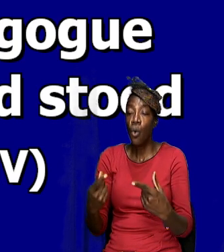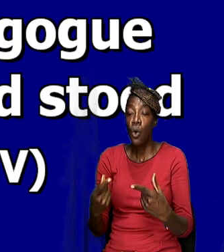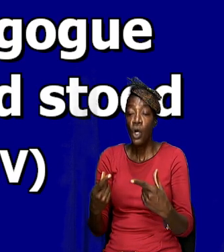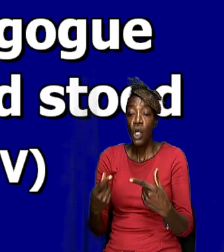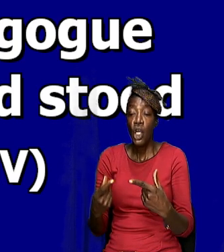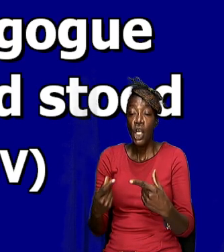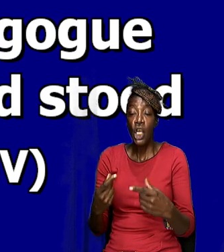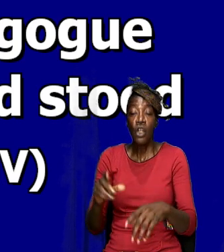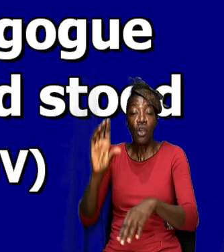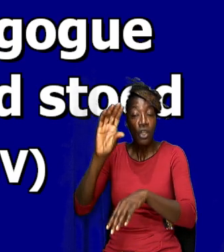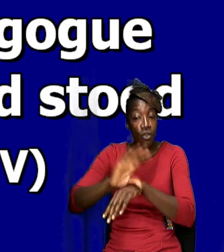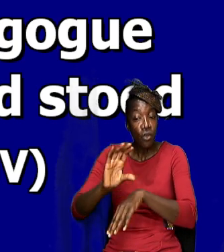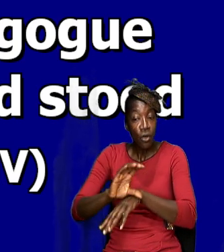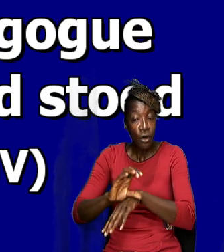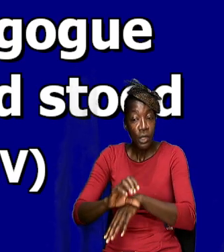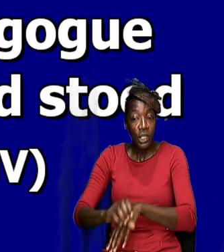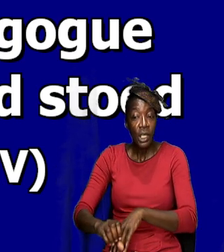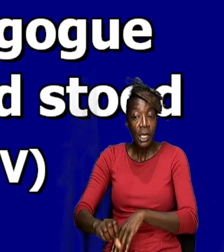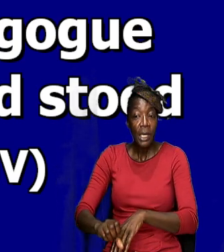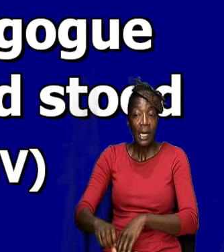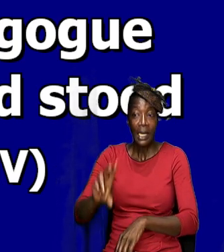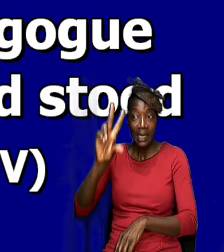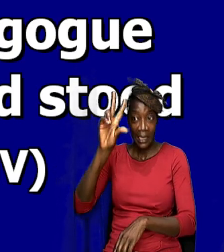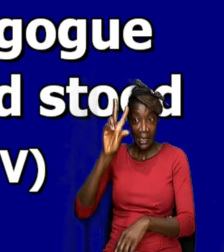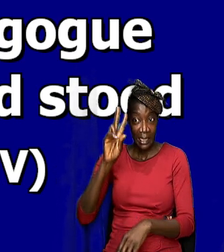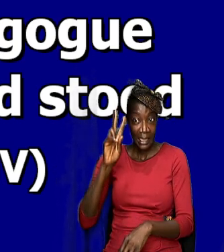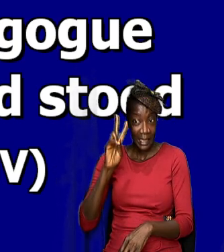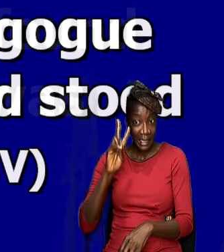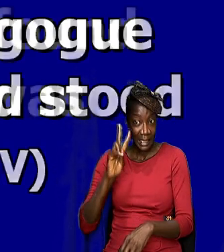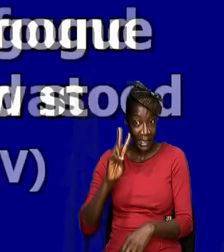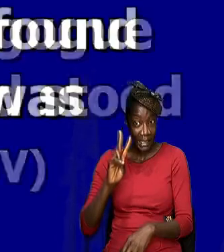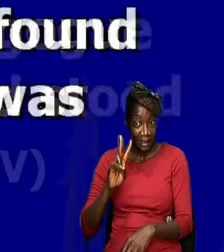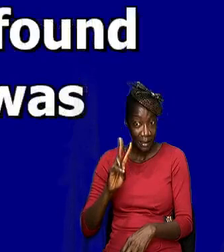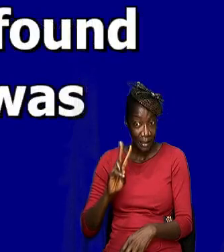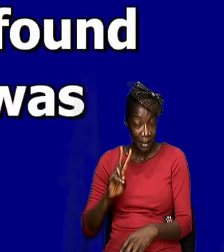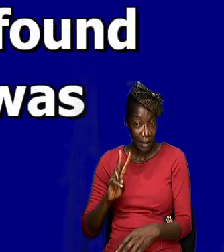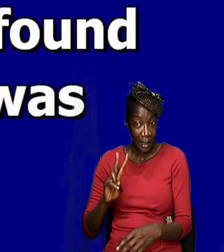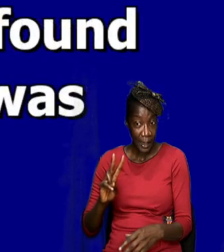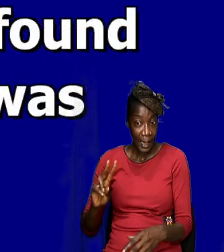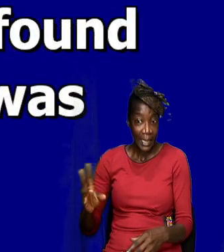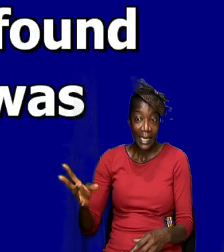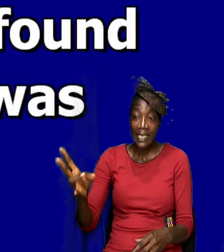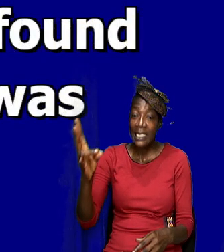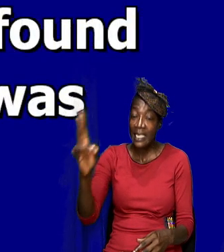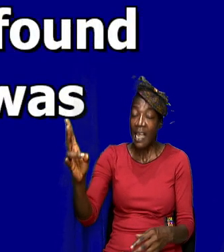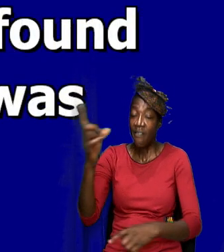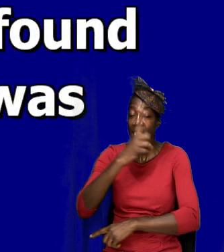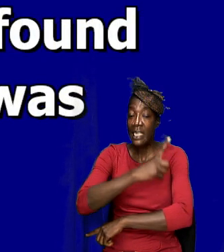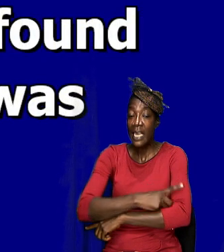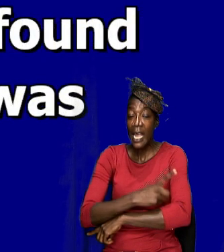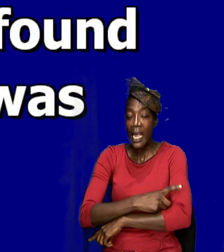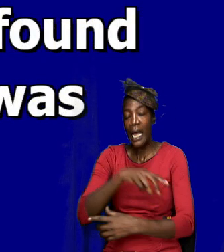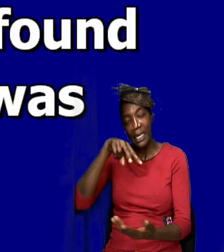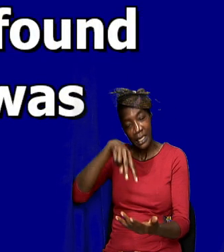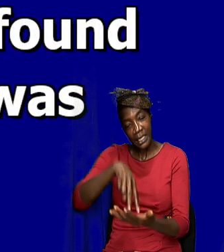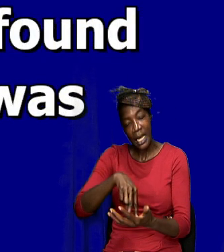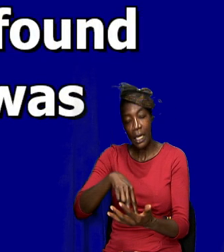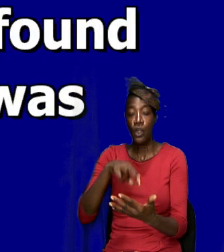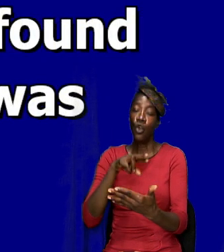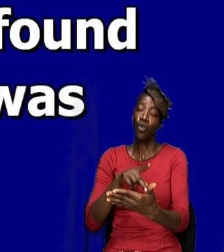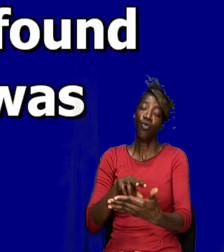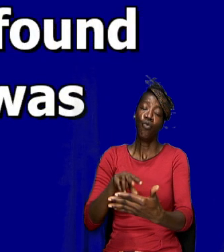and stood up to read. and there delivered unto him a book of the prophet